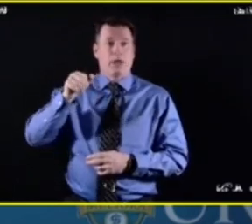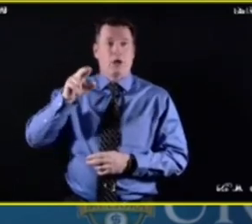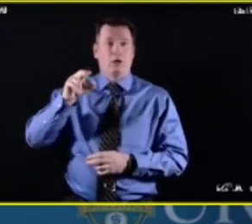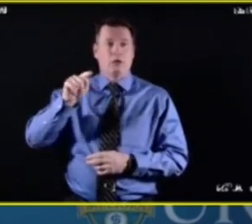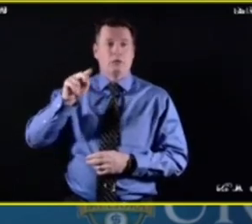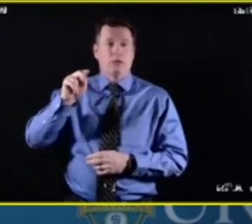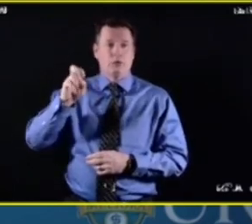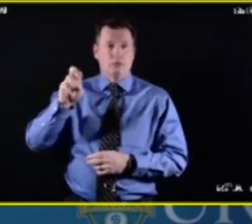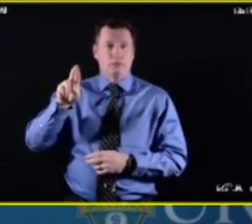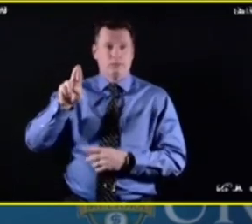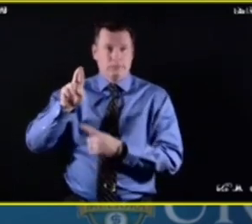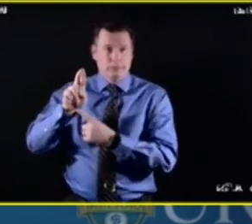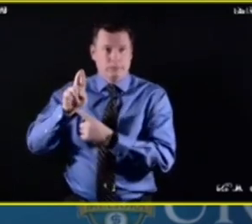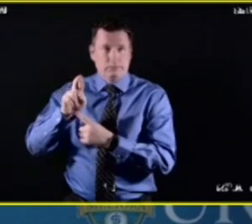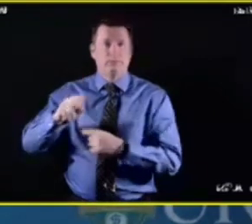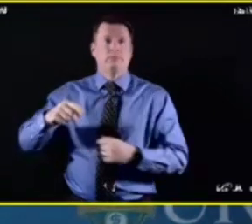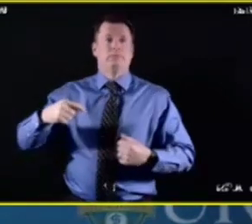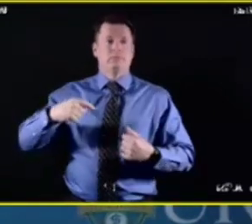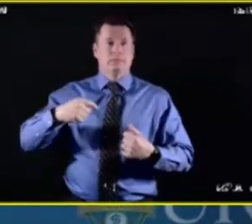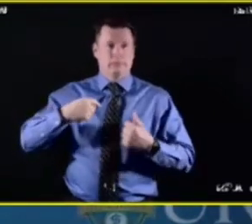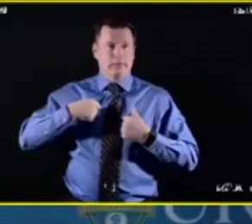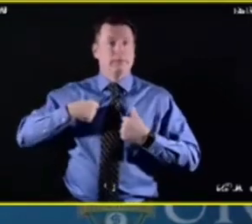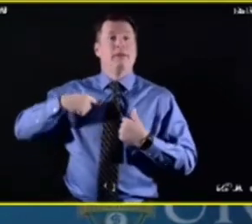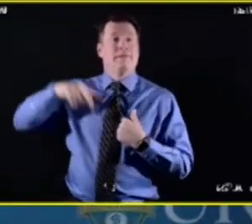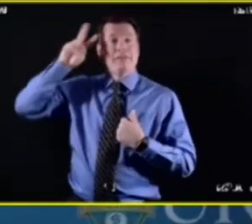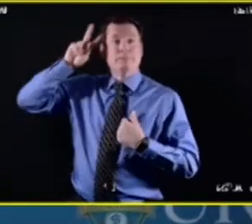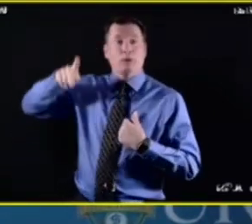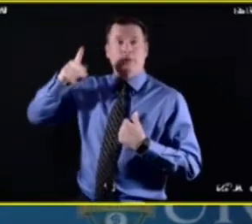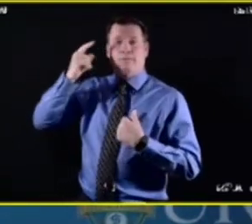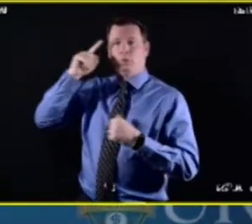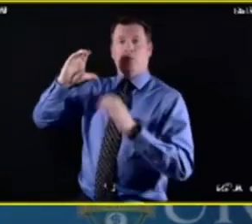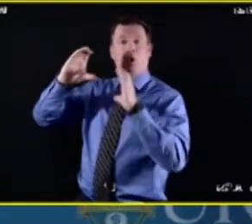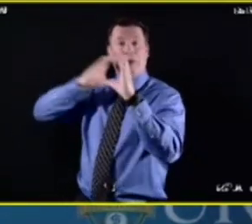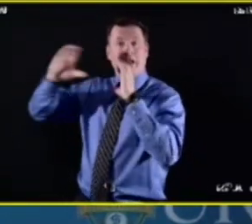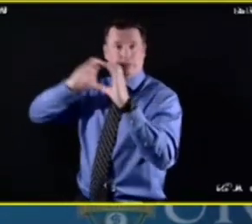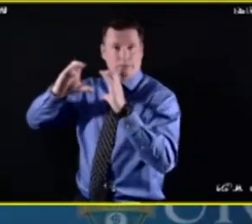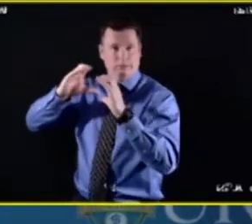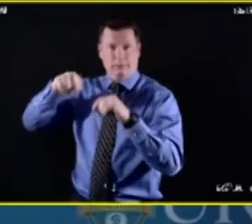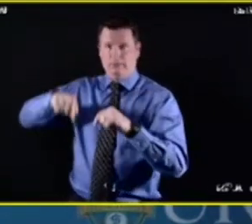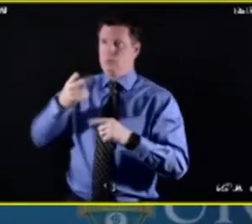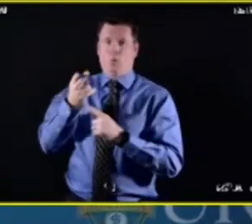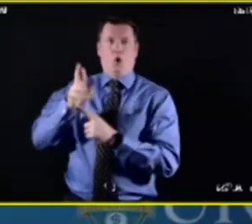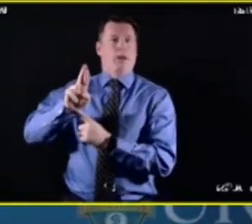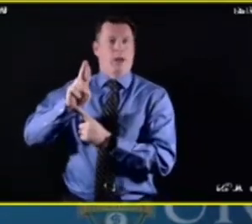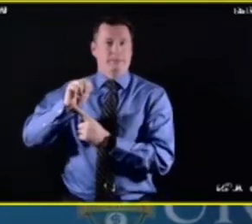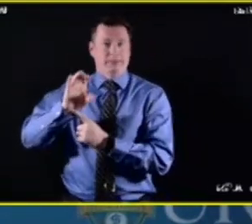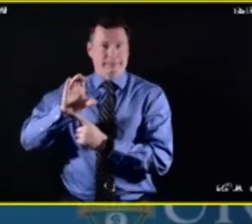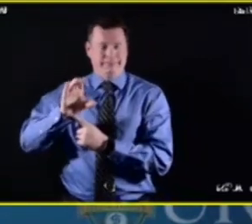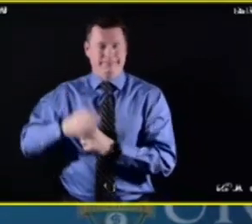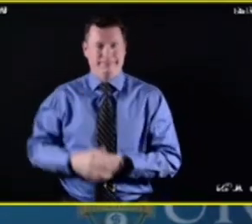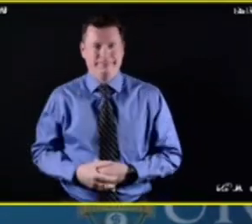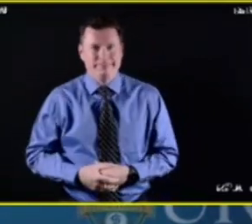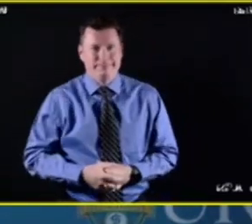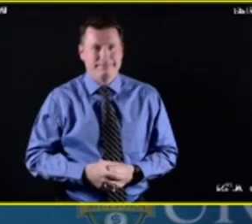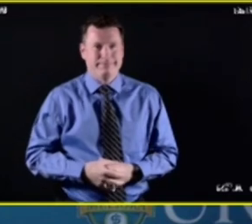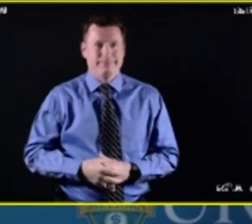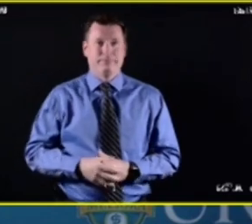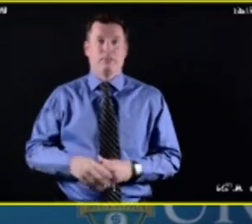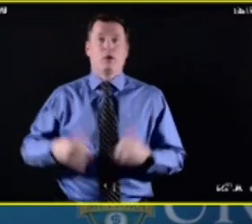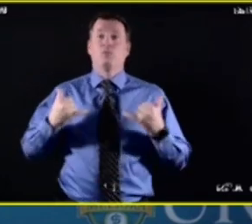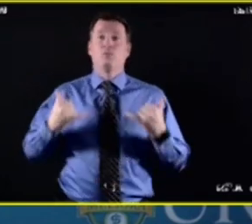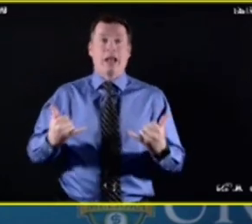VP for Communications at the University of Rochester Medical Center. Thanks for joining us today for what will be a fascinating discussion.